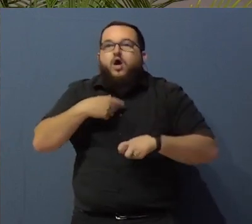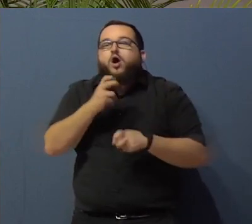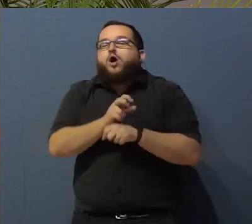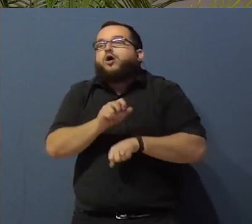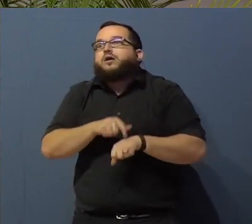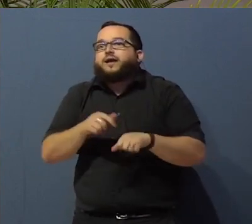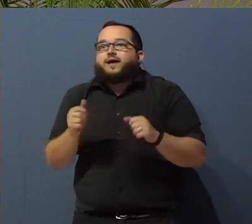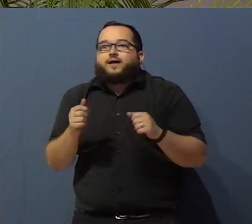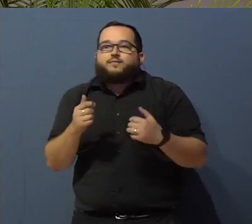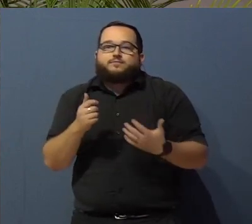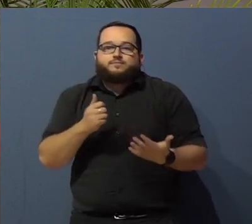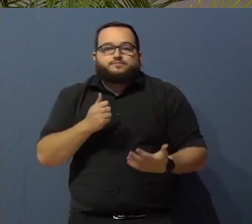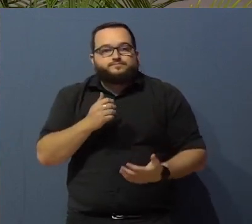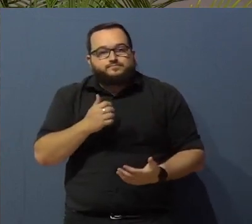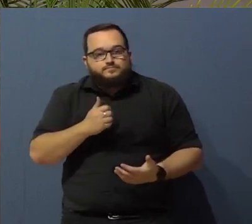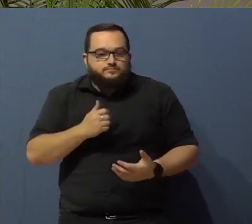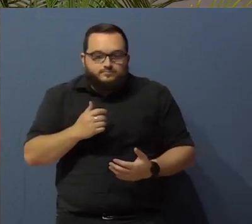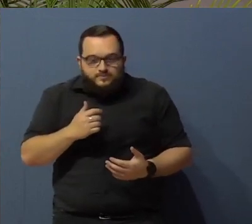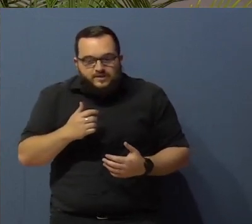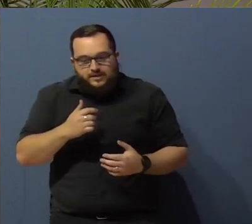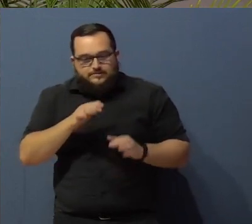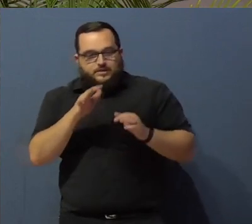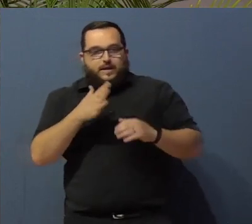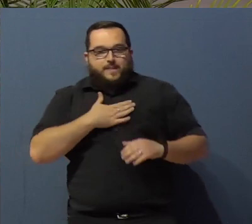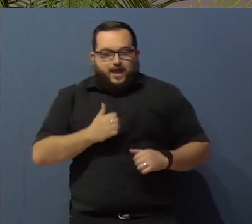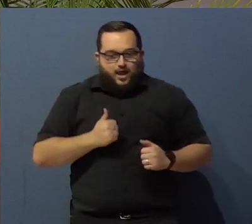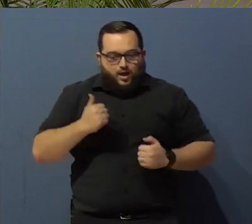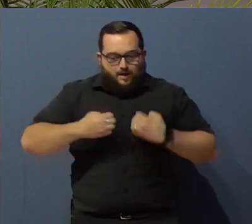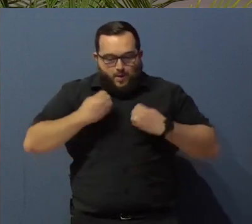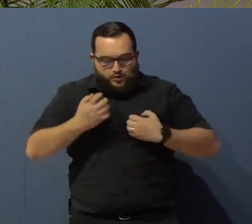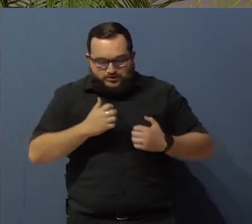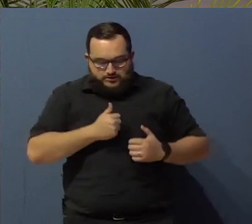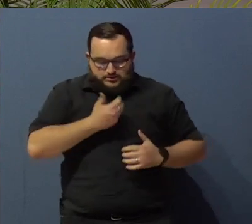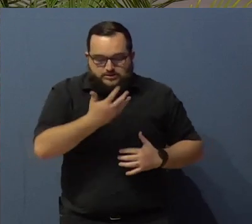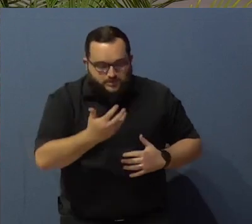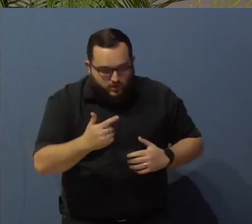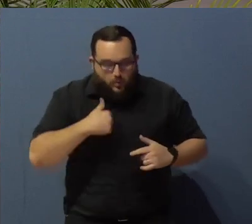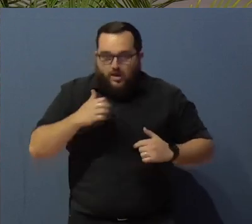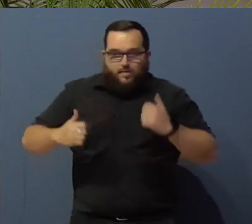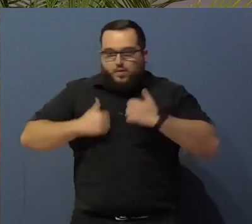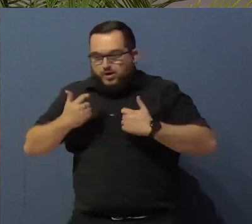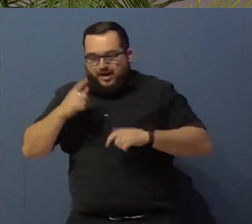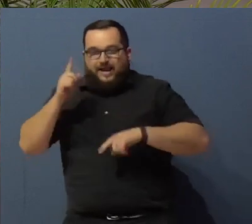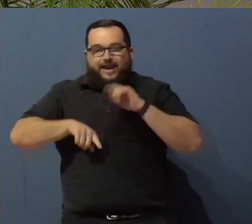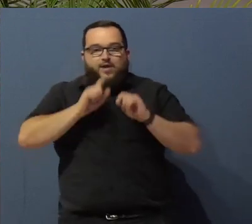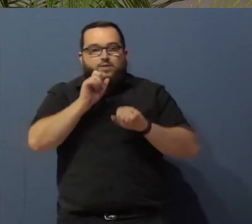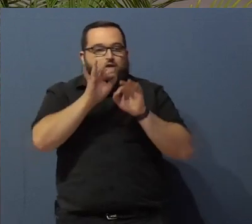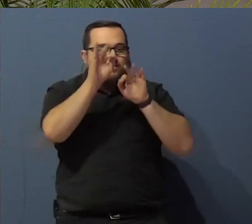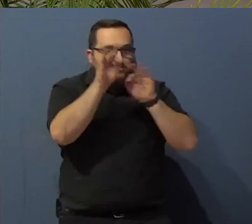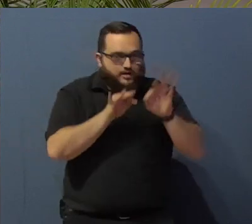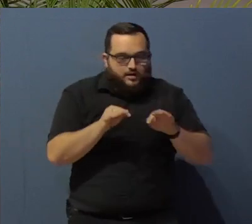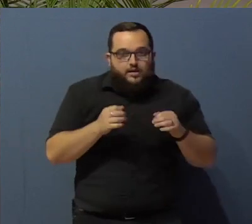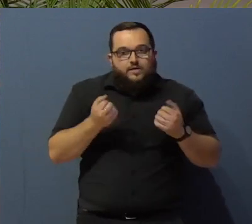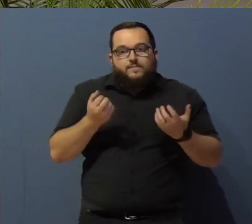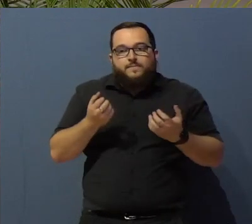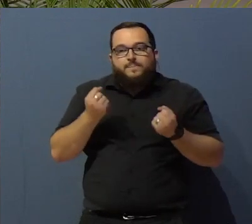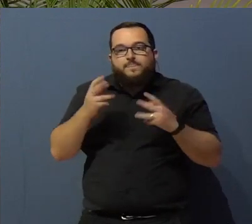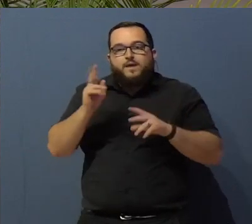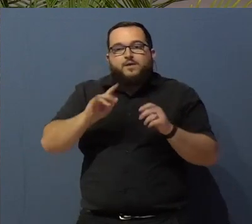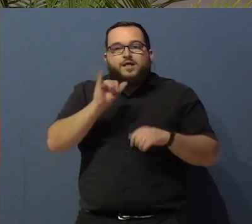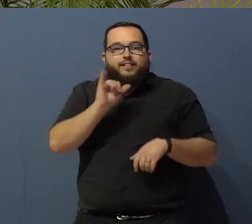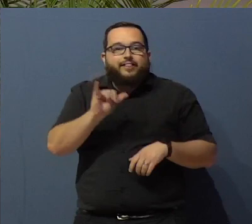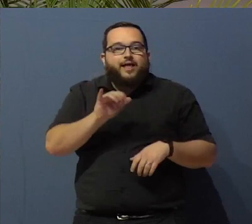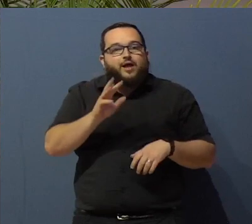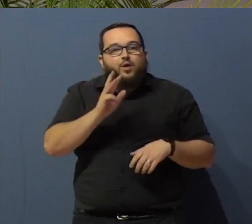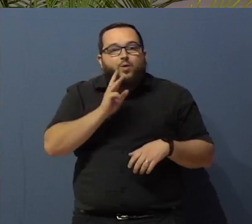expressing our emotions. Sometimes we get very emotional. Most people are there like bottled water. They get shaken up in the